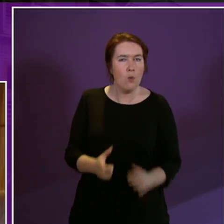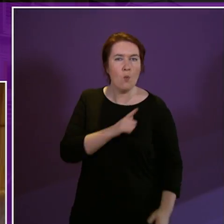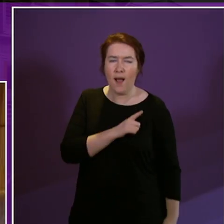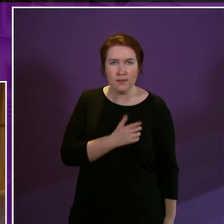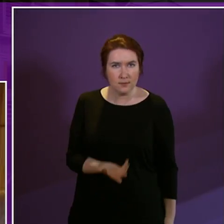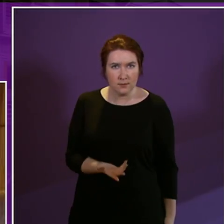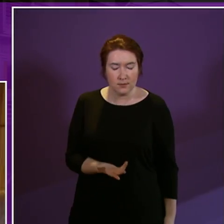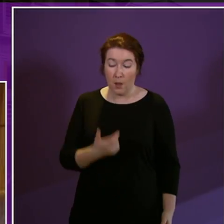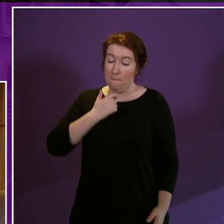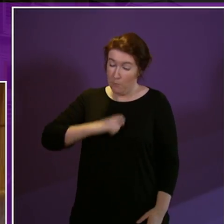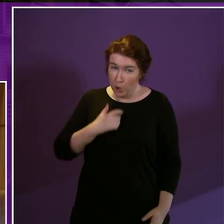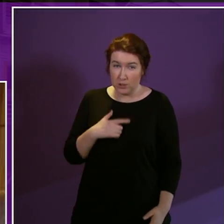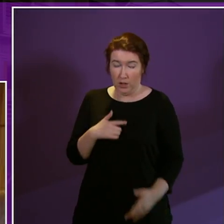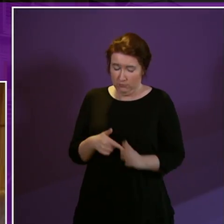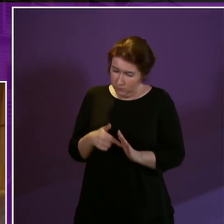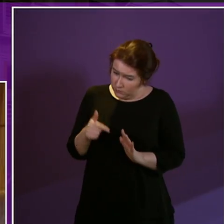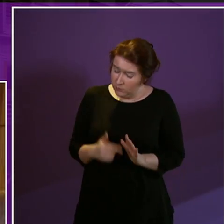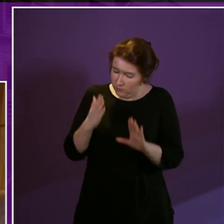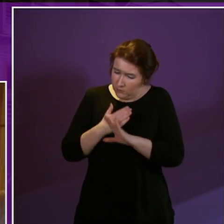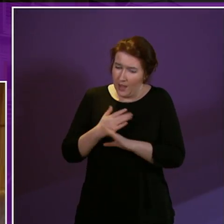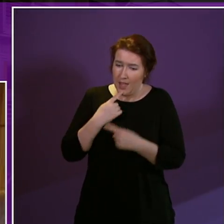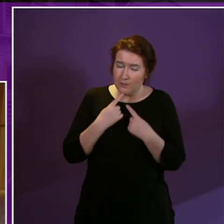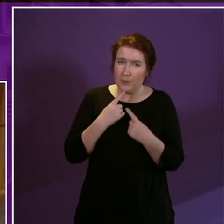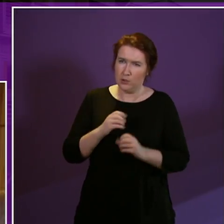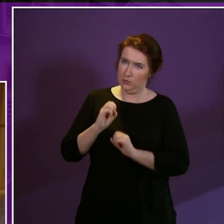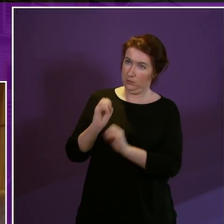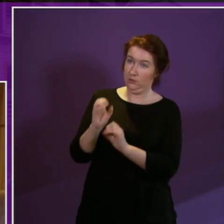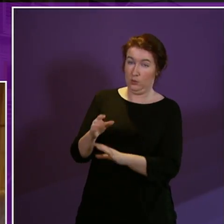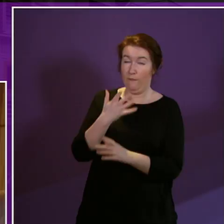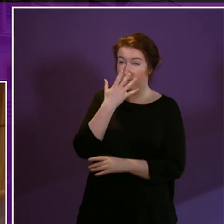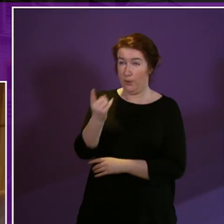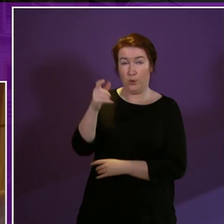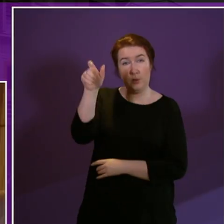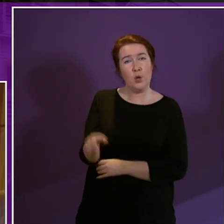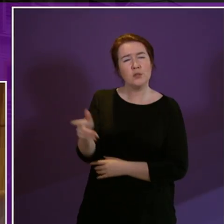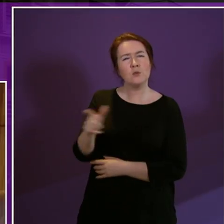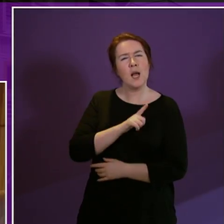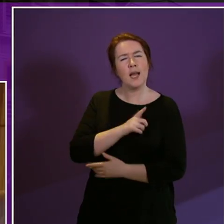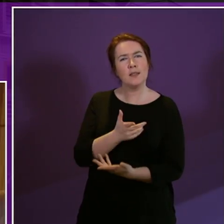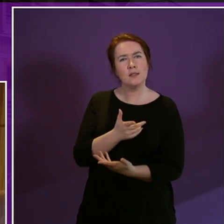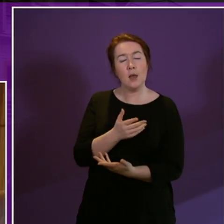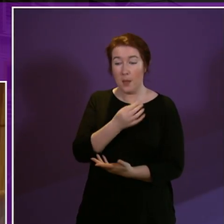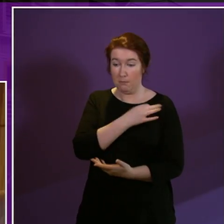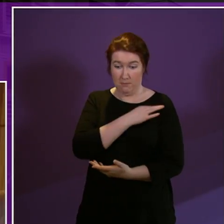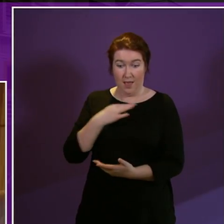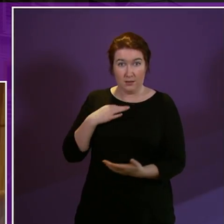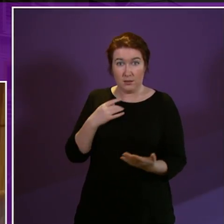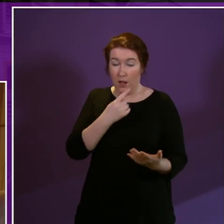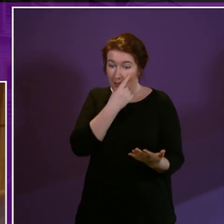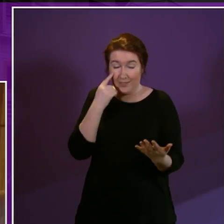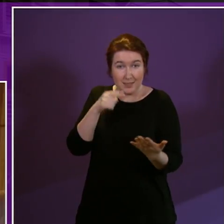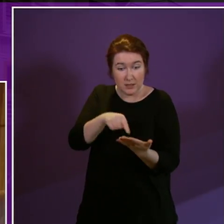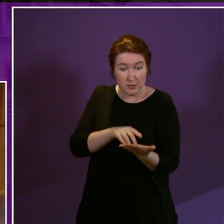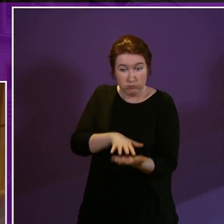disclose very personal and intimate details about her conditions to a stranger when the medical evidence had already been submitted to the